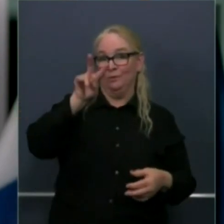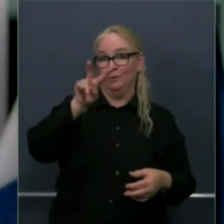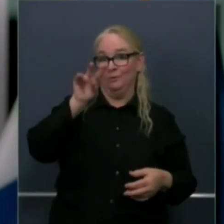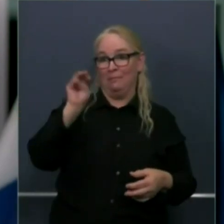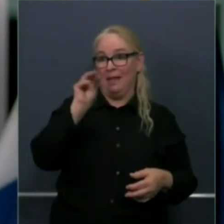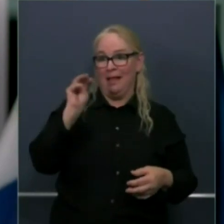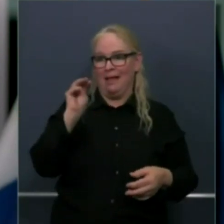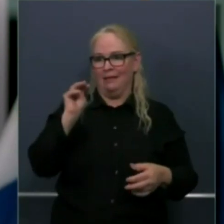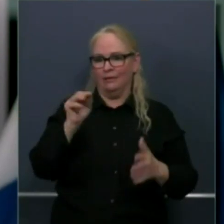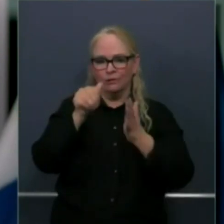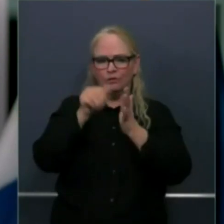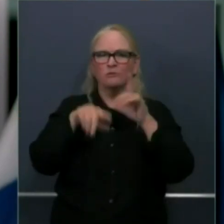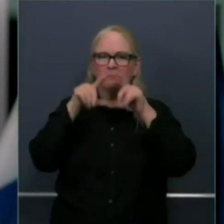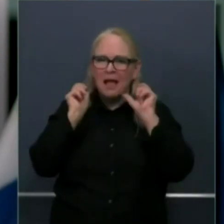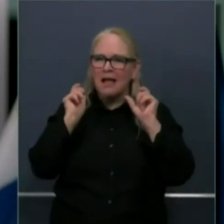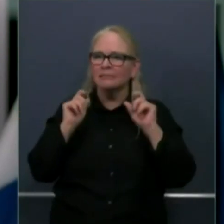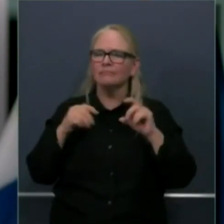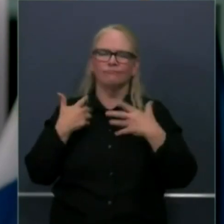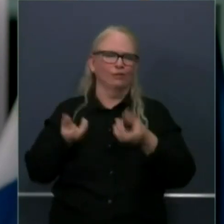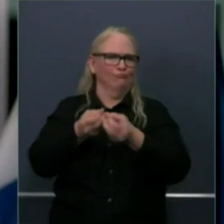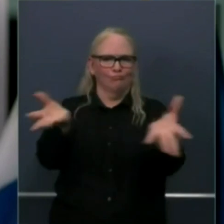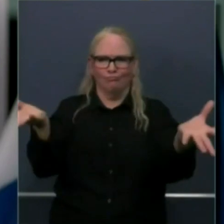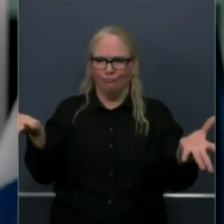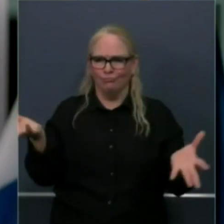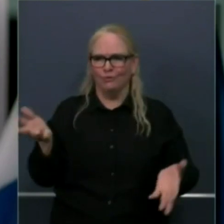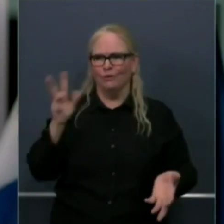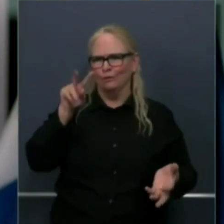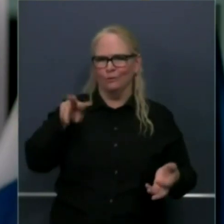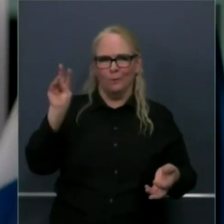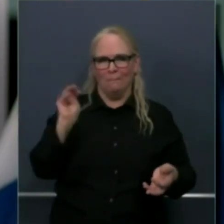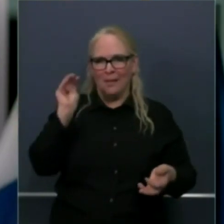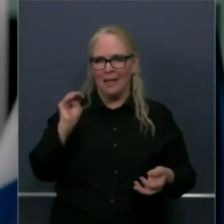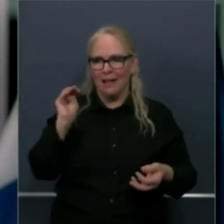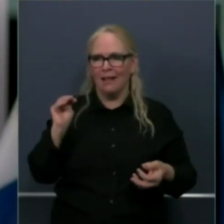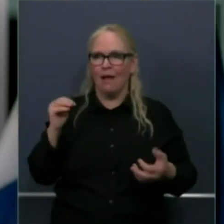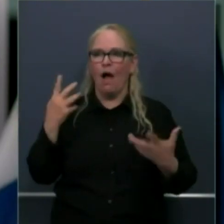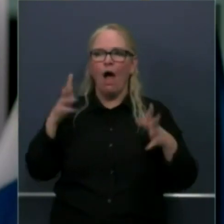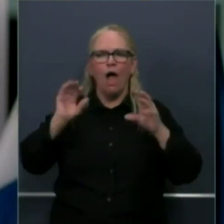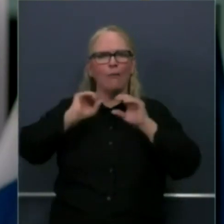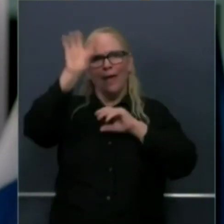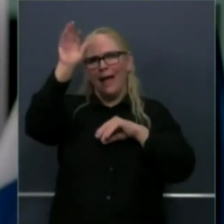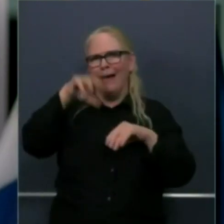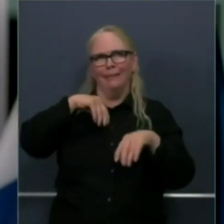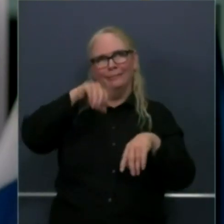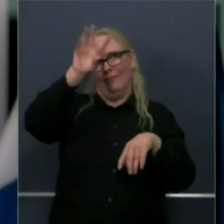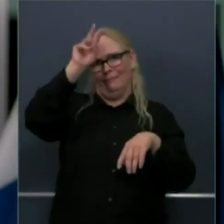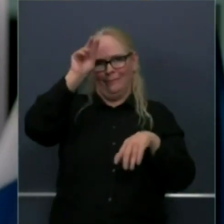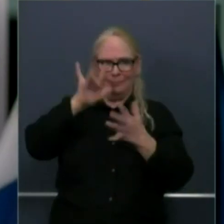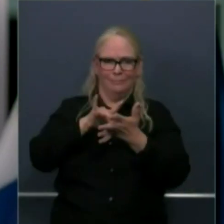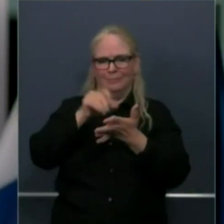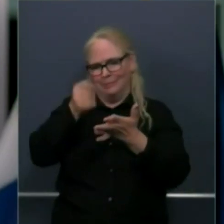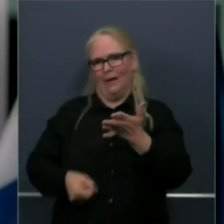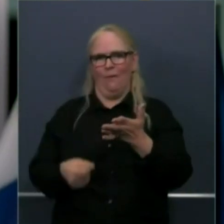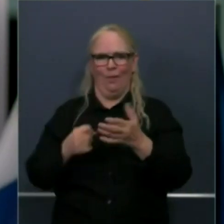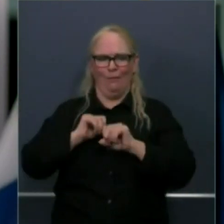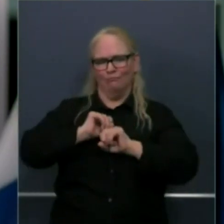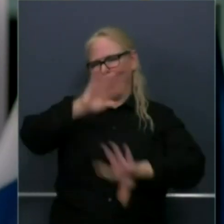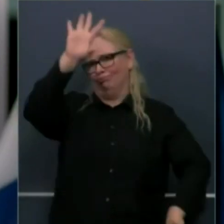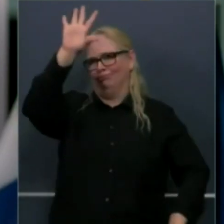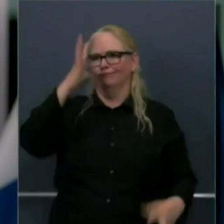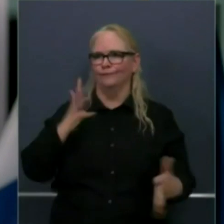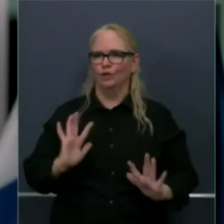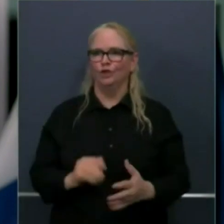distribute 32.2 million just in that space. I couldn't have said that two weeks ago. We are making enormous progress